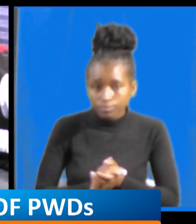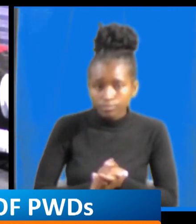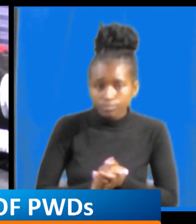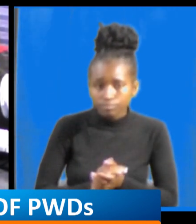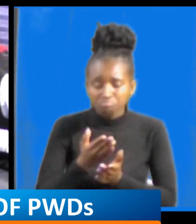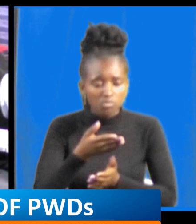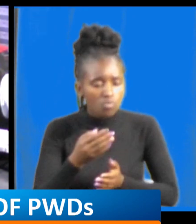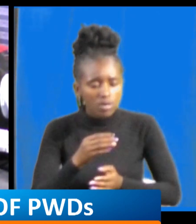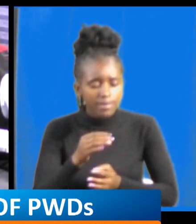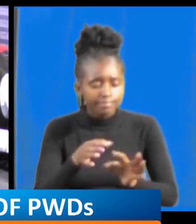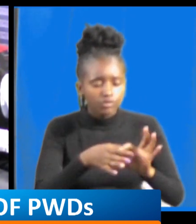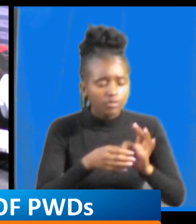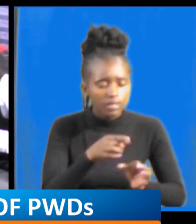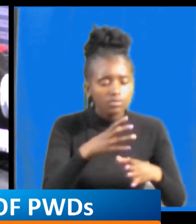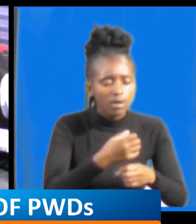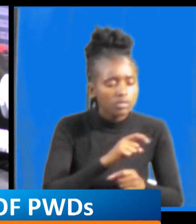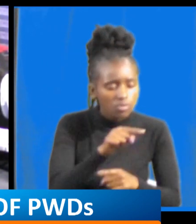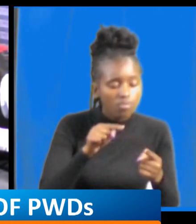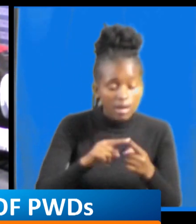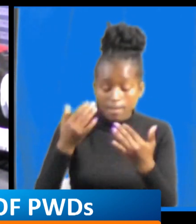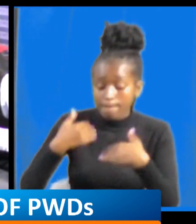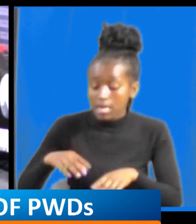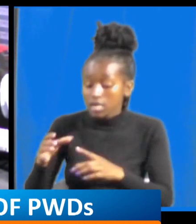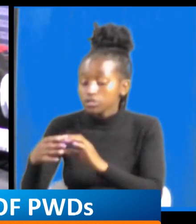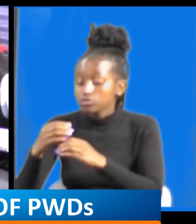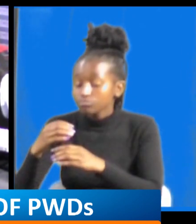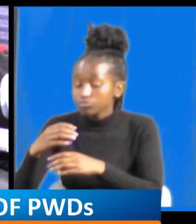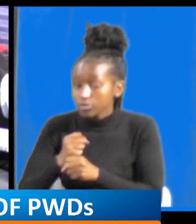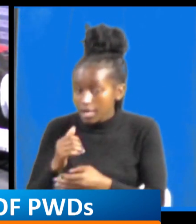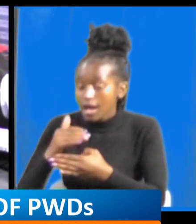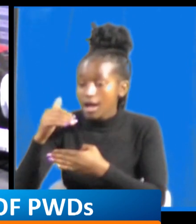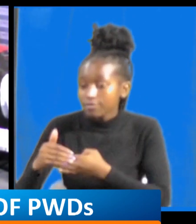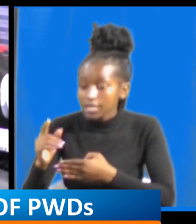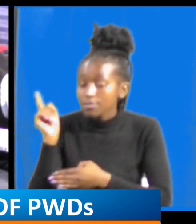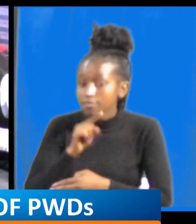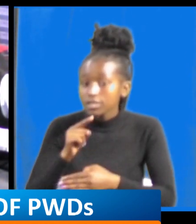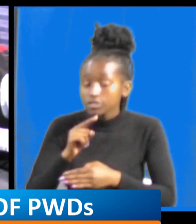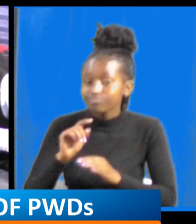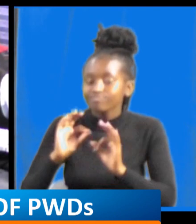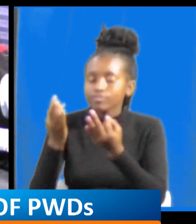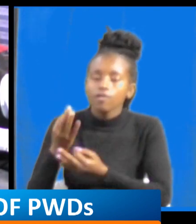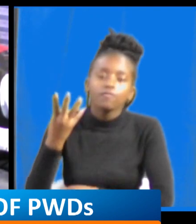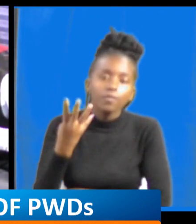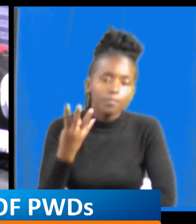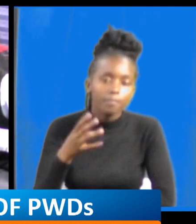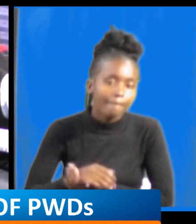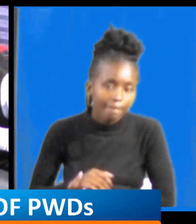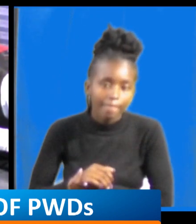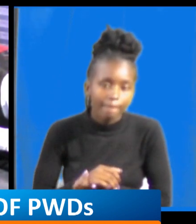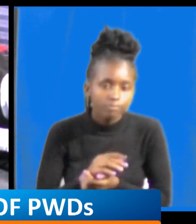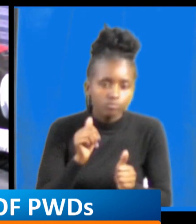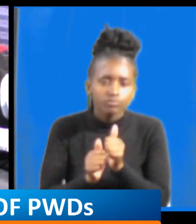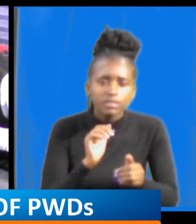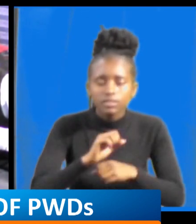me i joined APDK after i did my phone phone yeah yeah that's when i joined which year